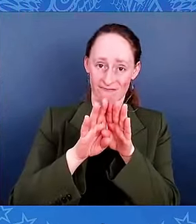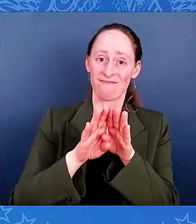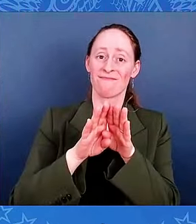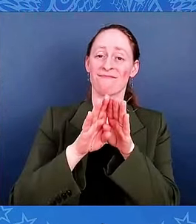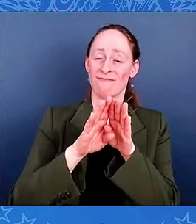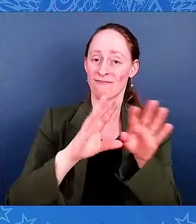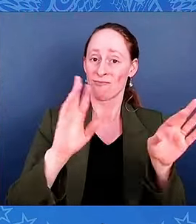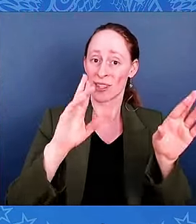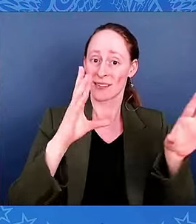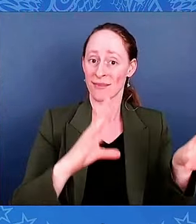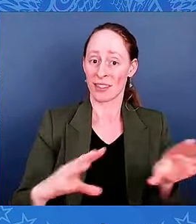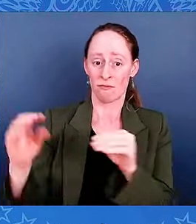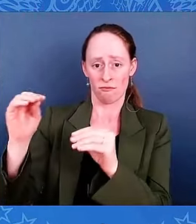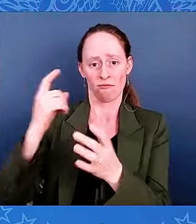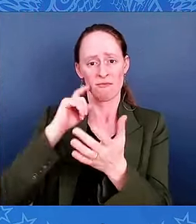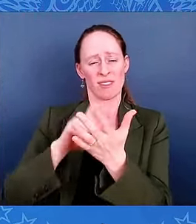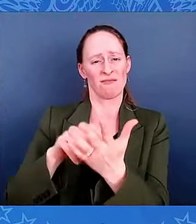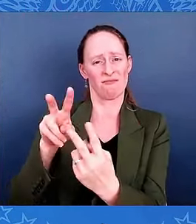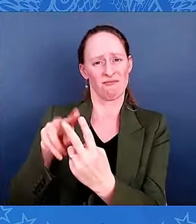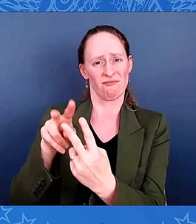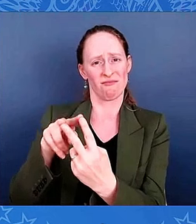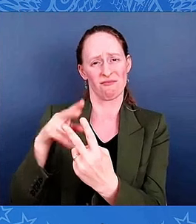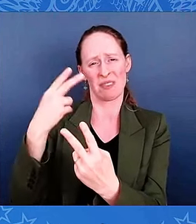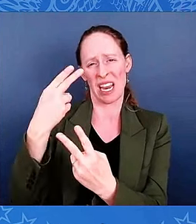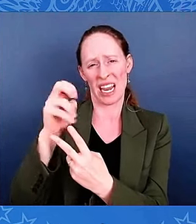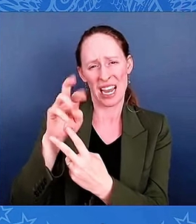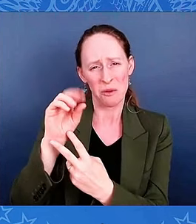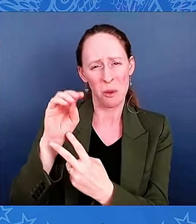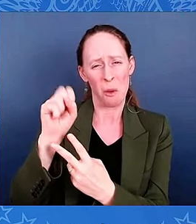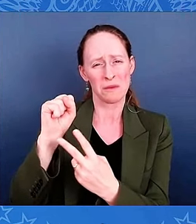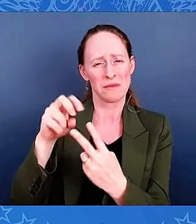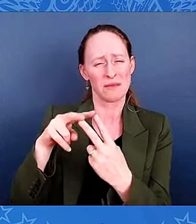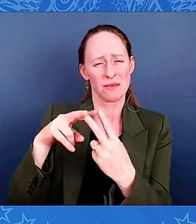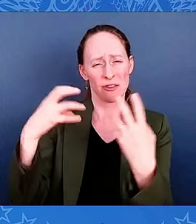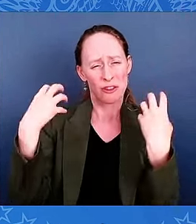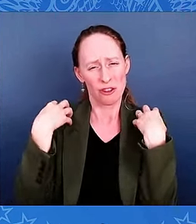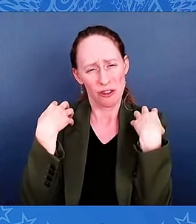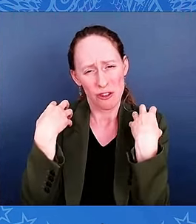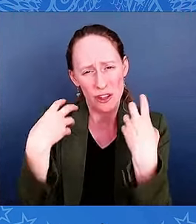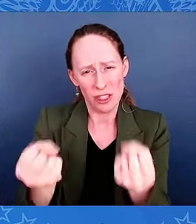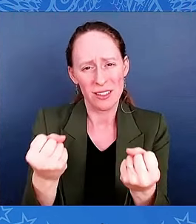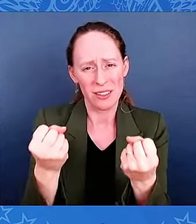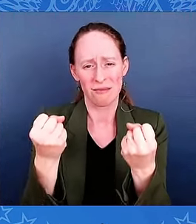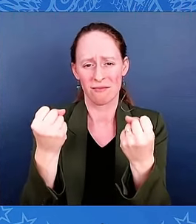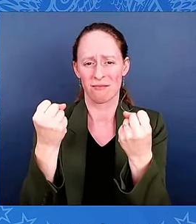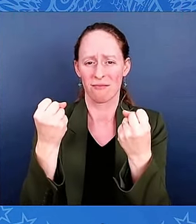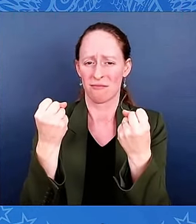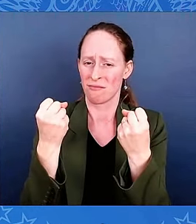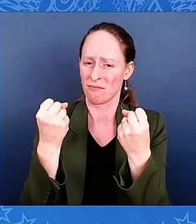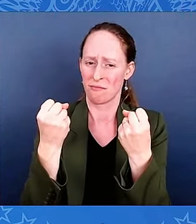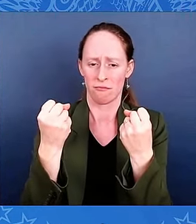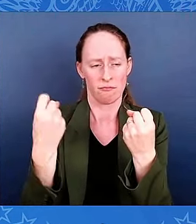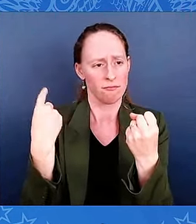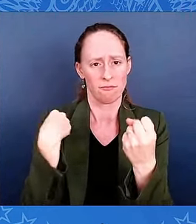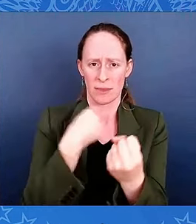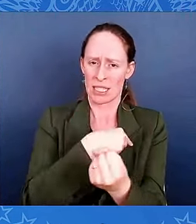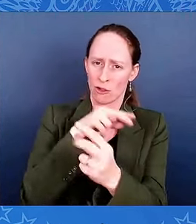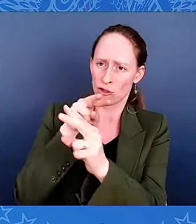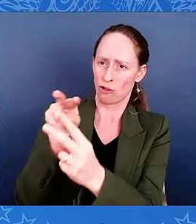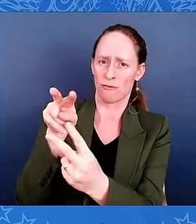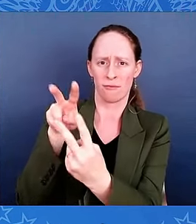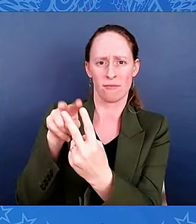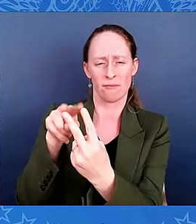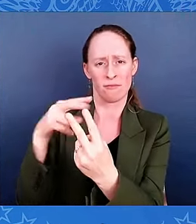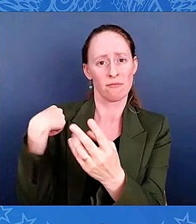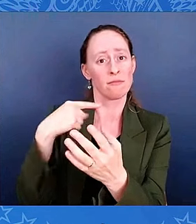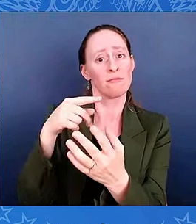may righteousness be our choice, and may hope be our guiding light as we move with purpose